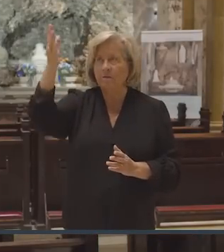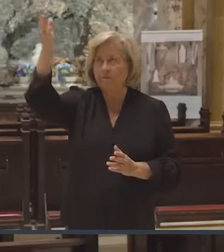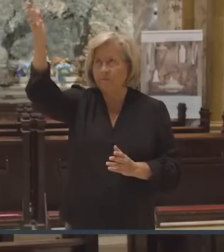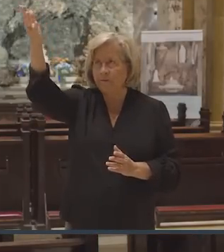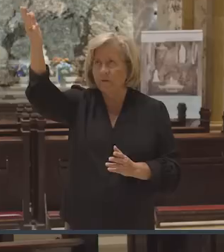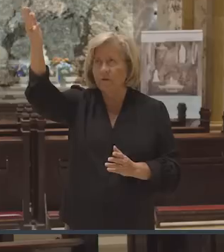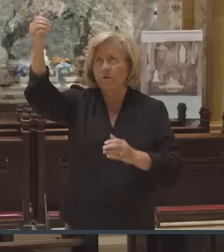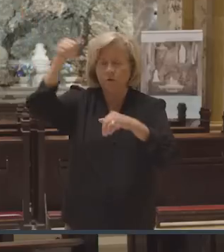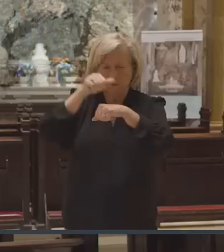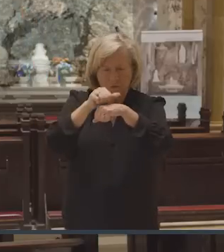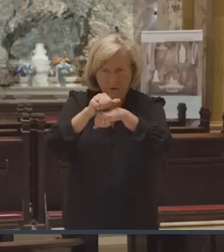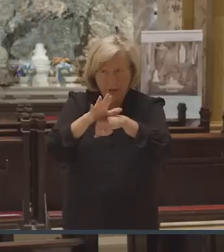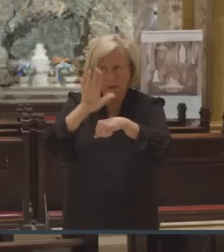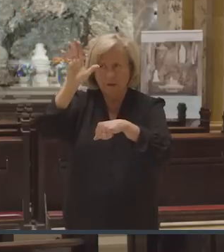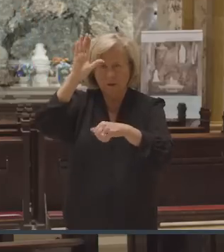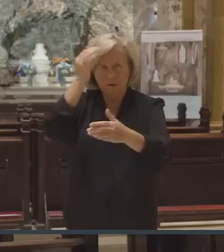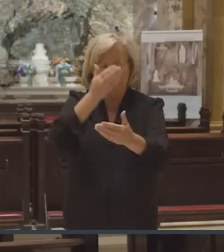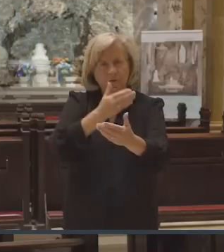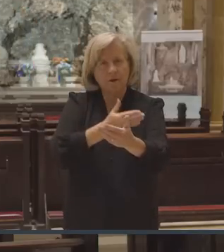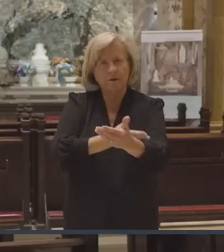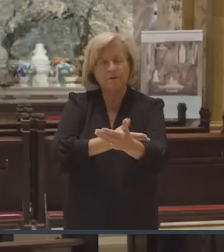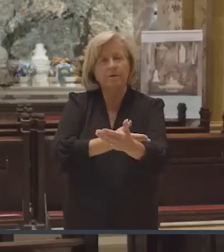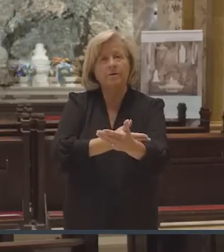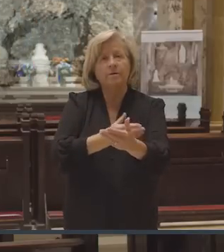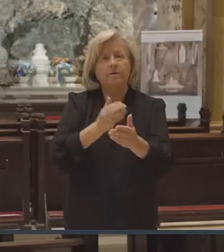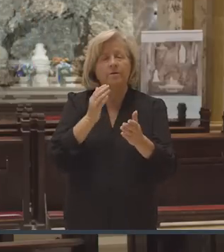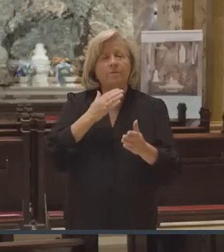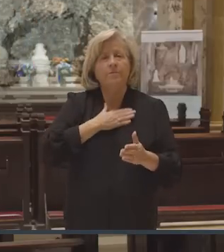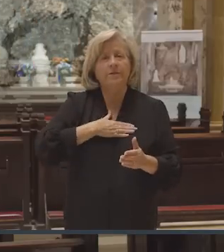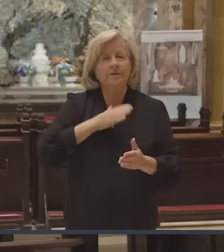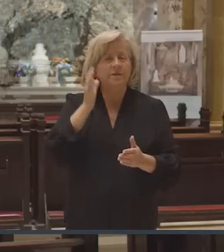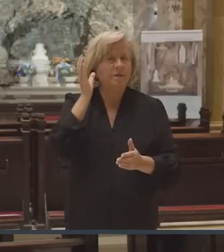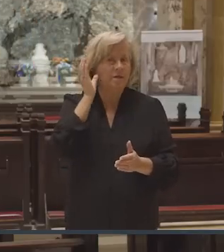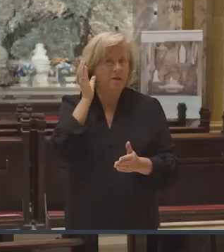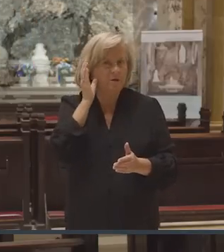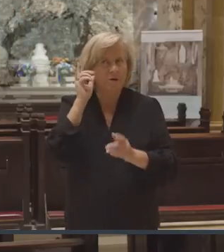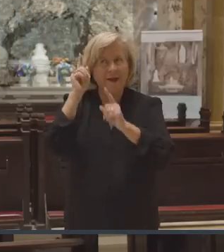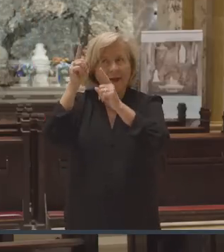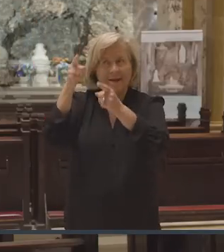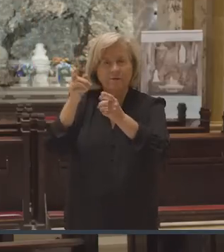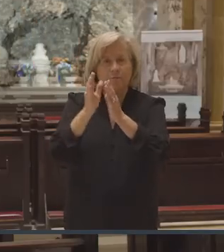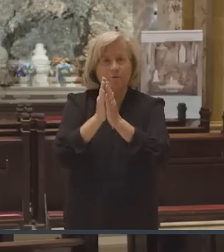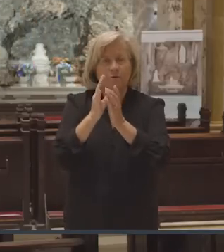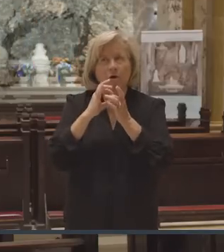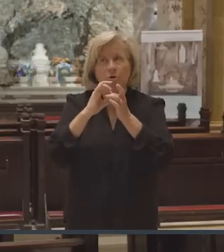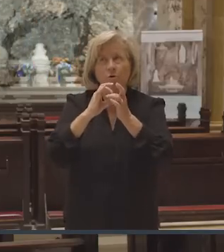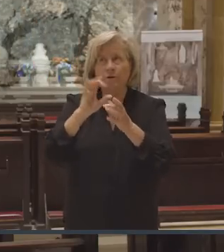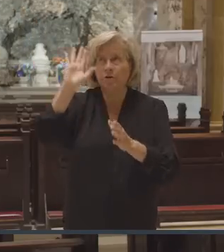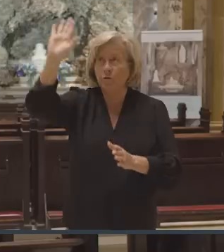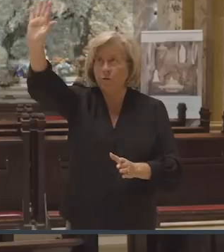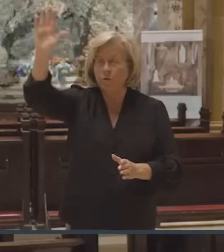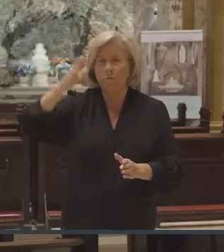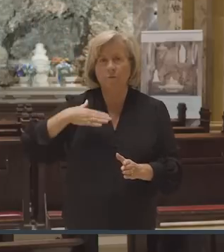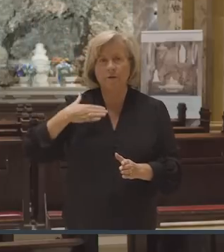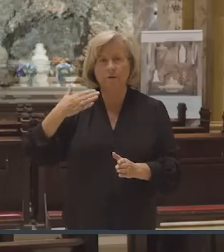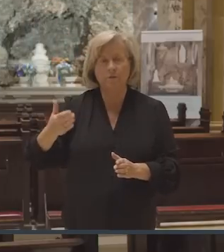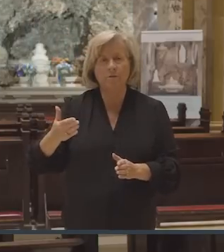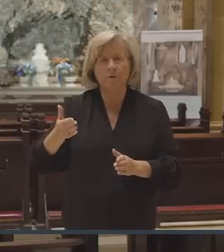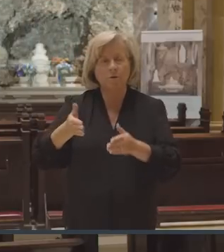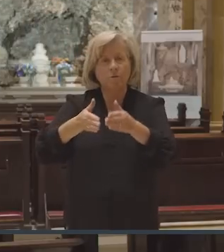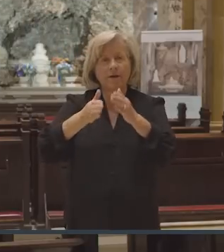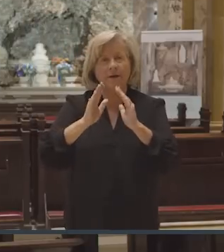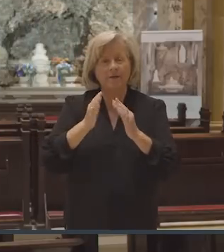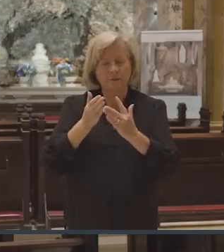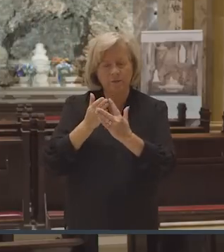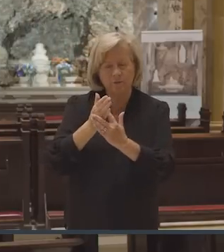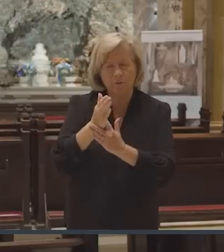you sent your Son to be our true King. Please hear and answer our prayers this day according to your holy will for us. For we ask